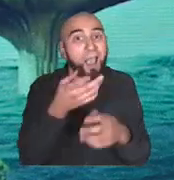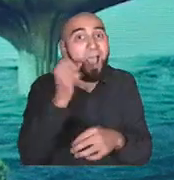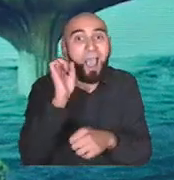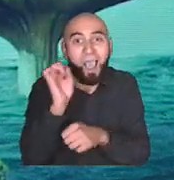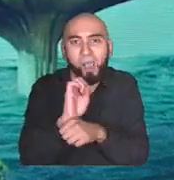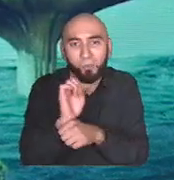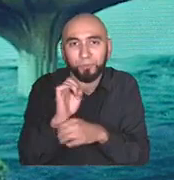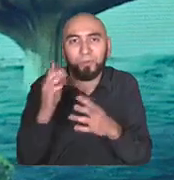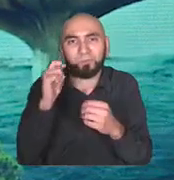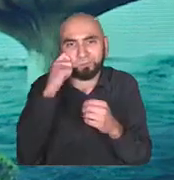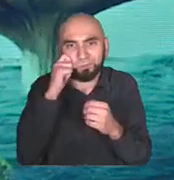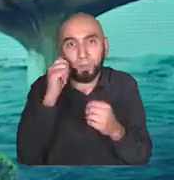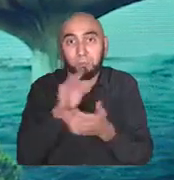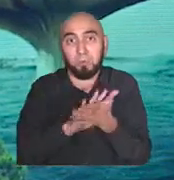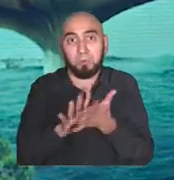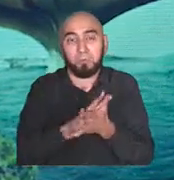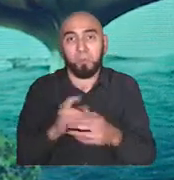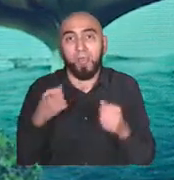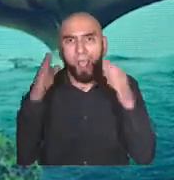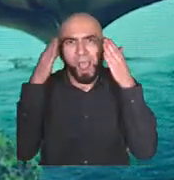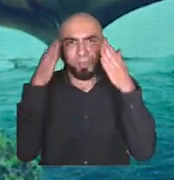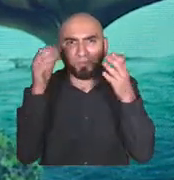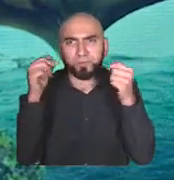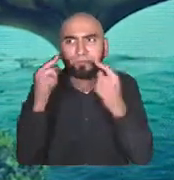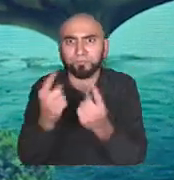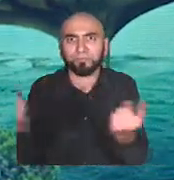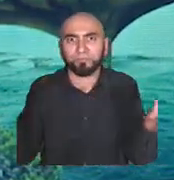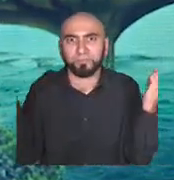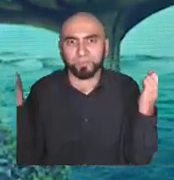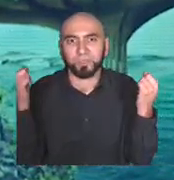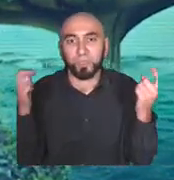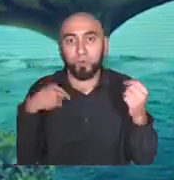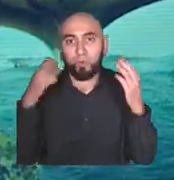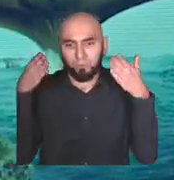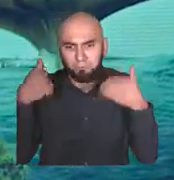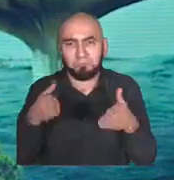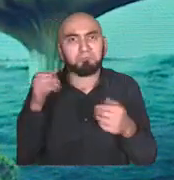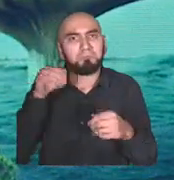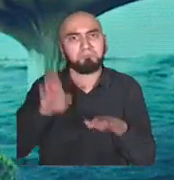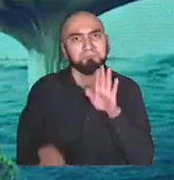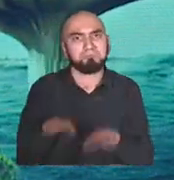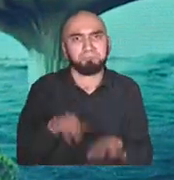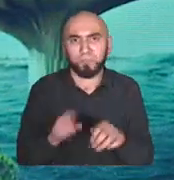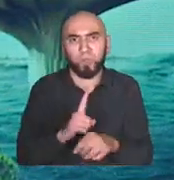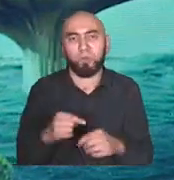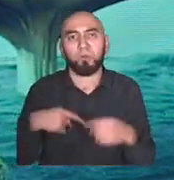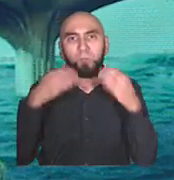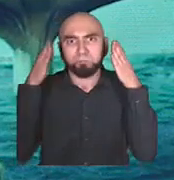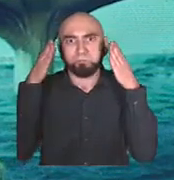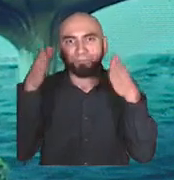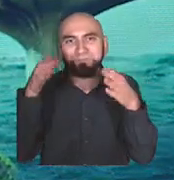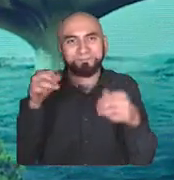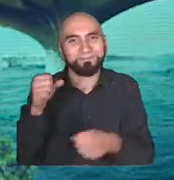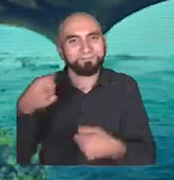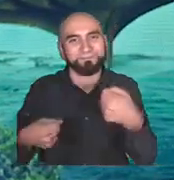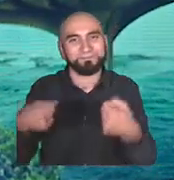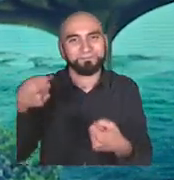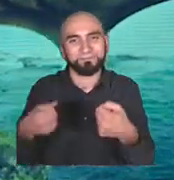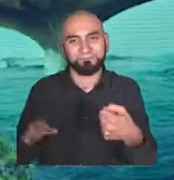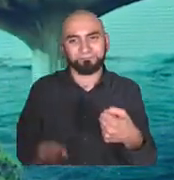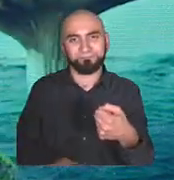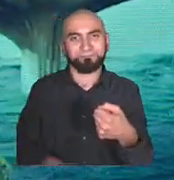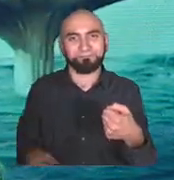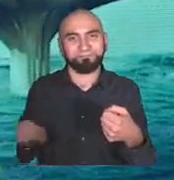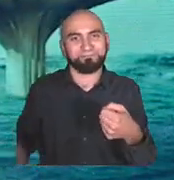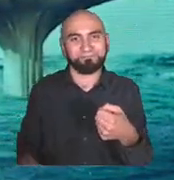accelerator. don't have to push a button on a touchscreen to accelerate the car. It uses more of you. Everything is about keeping your primary